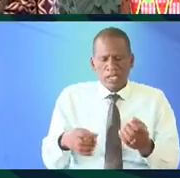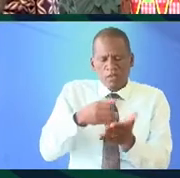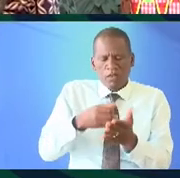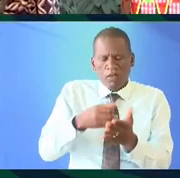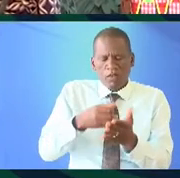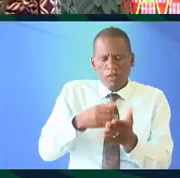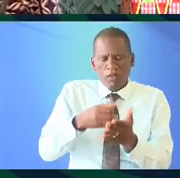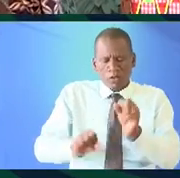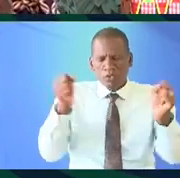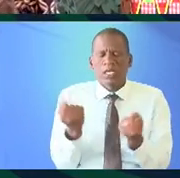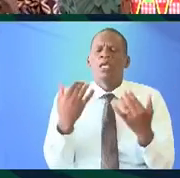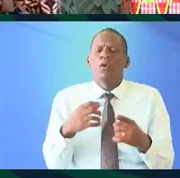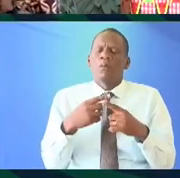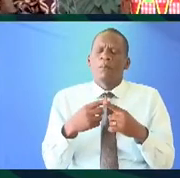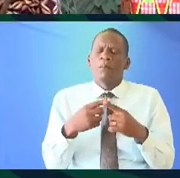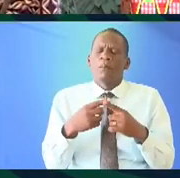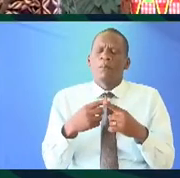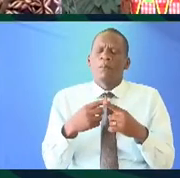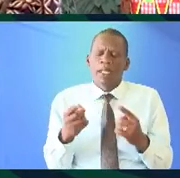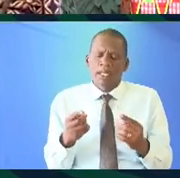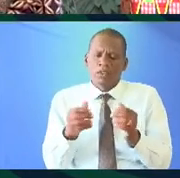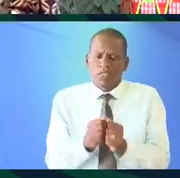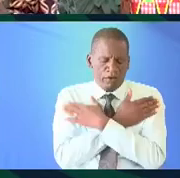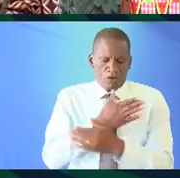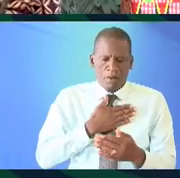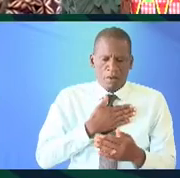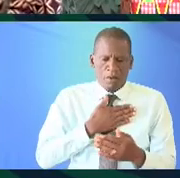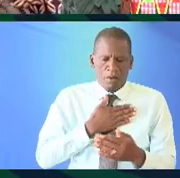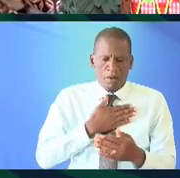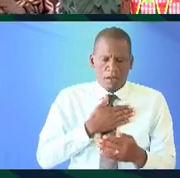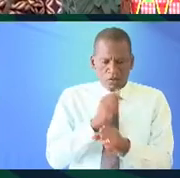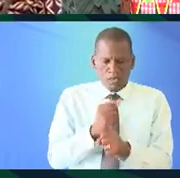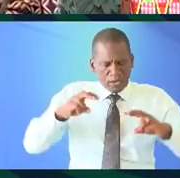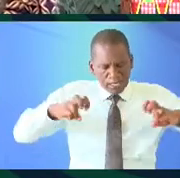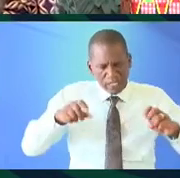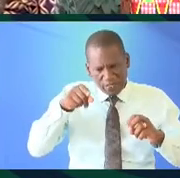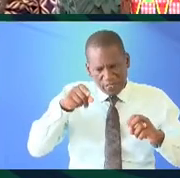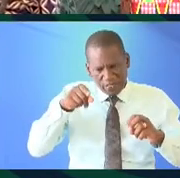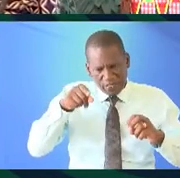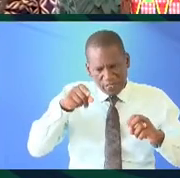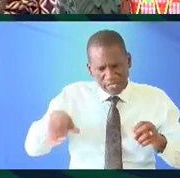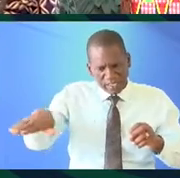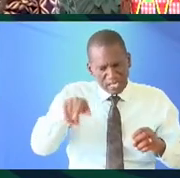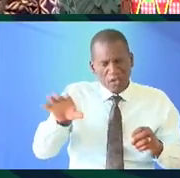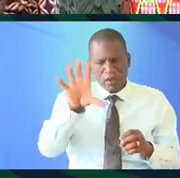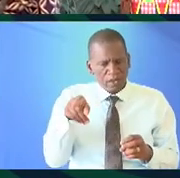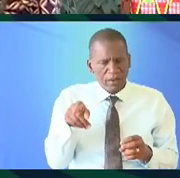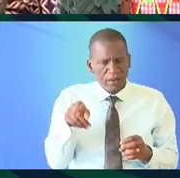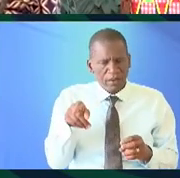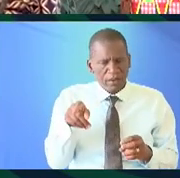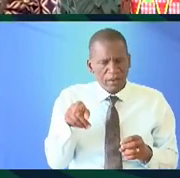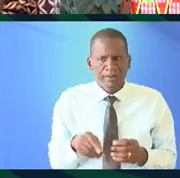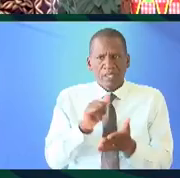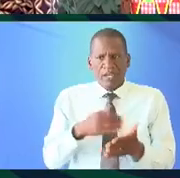society and so but according to a colleague of mine who has done extensive research in that part of Africa